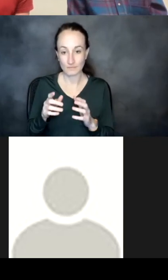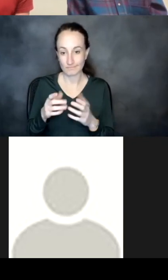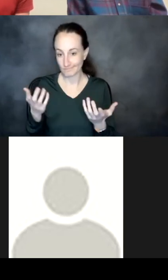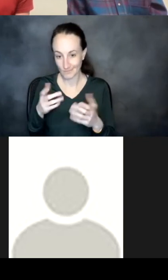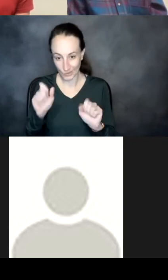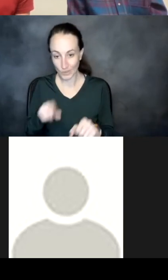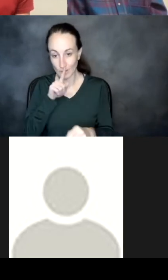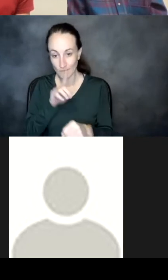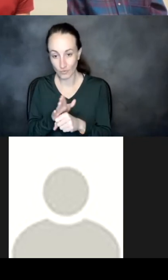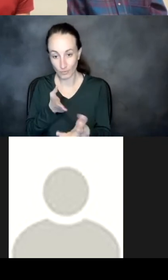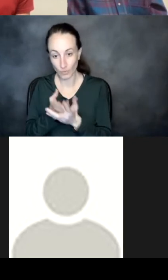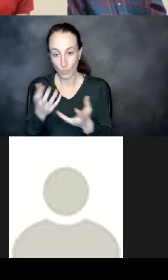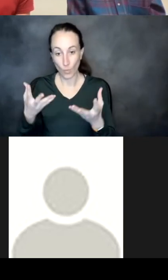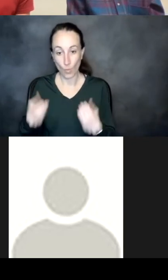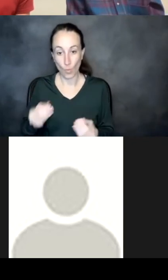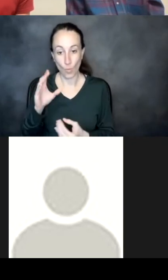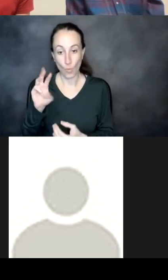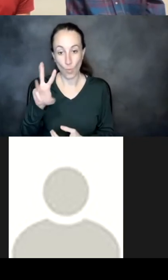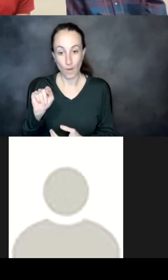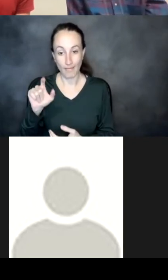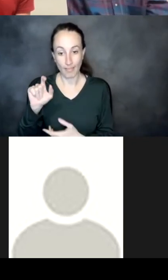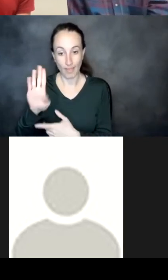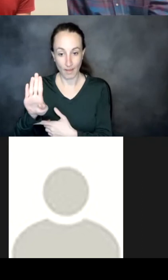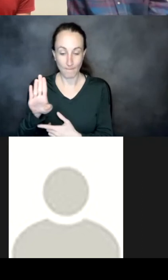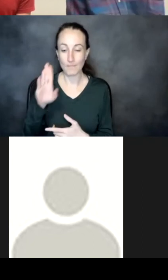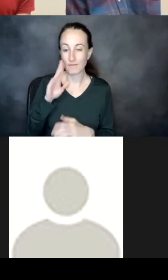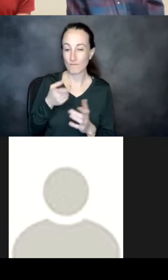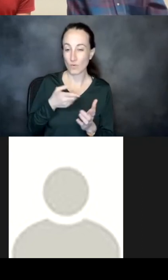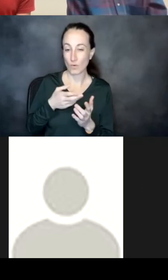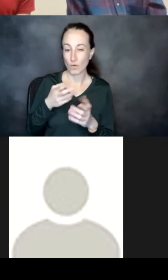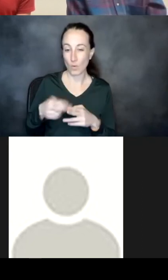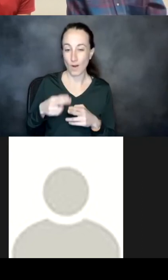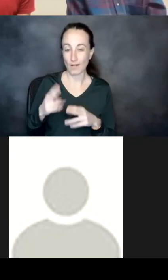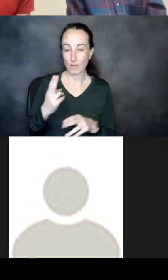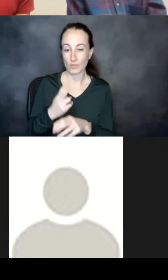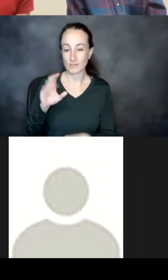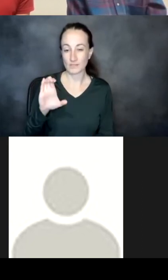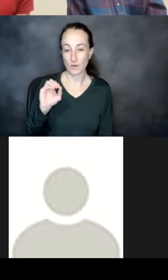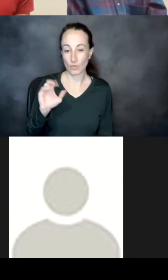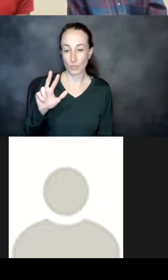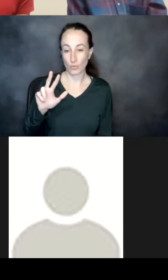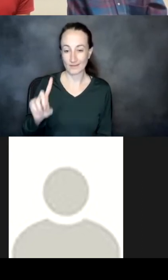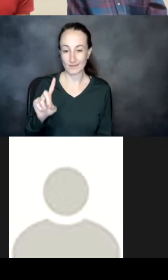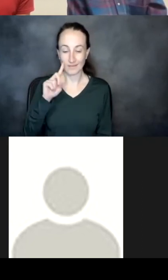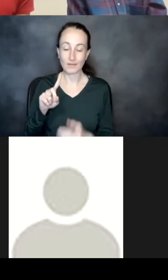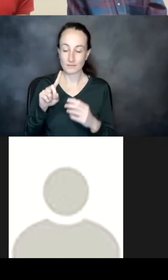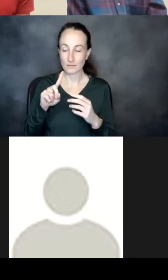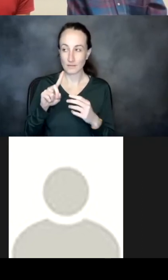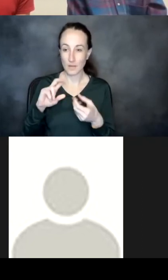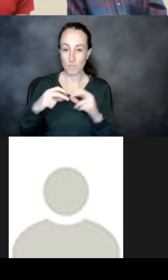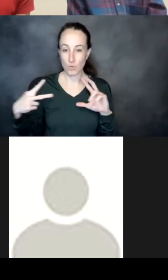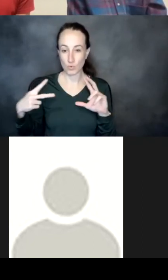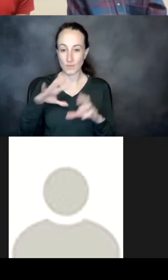um i think for a while i worked on c3d which is a protein in the complement cascade